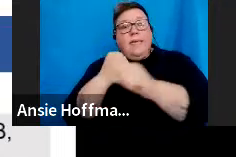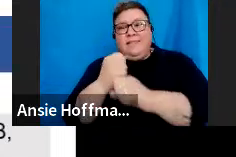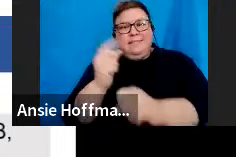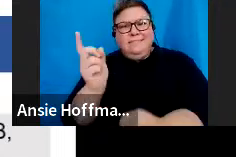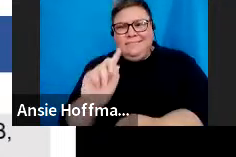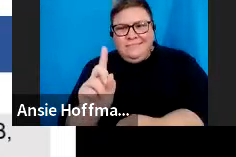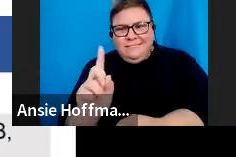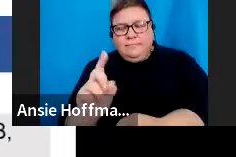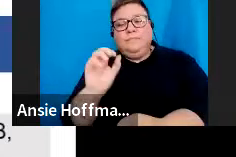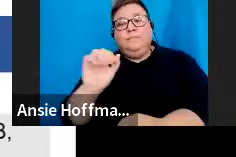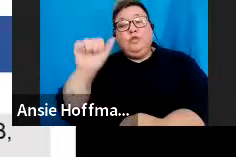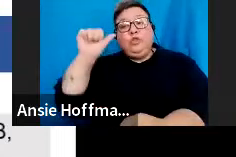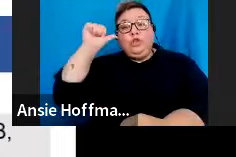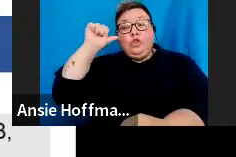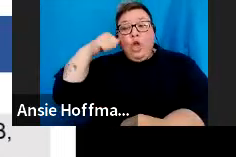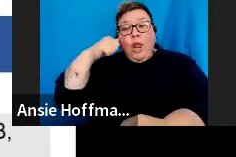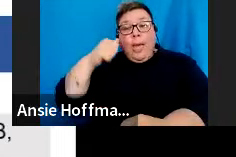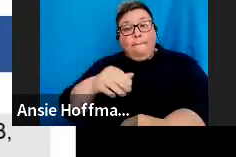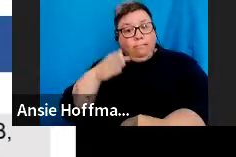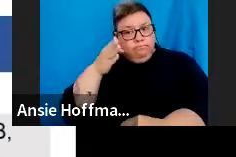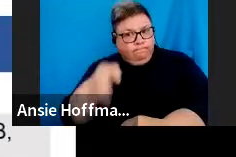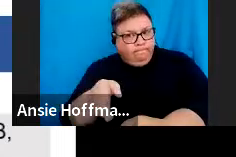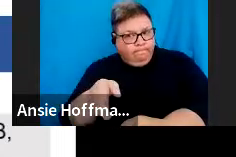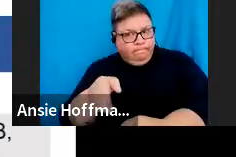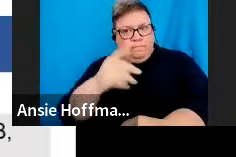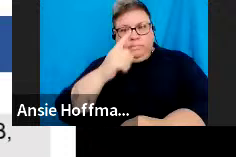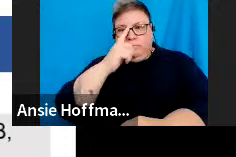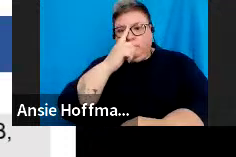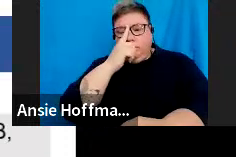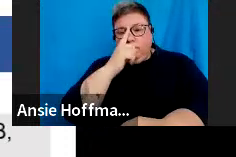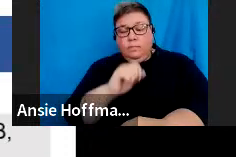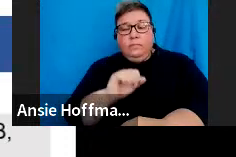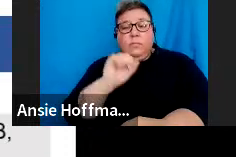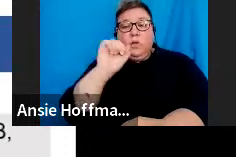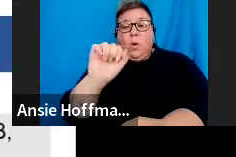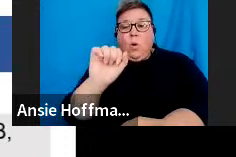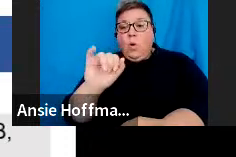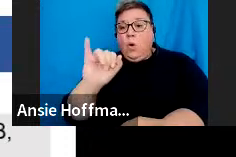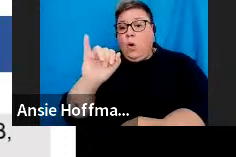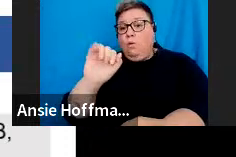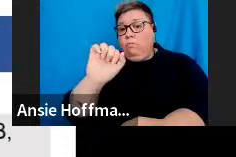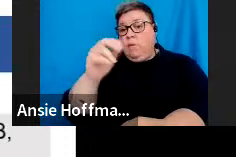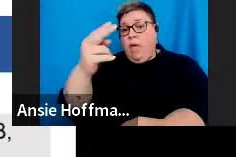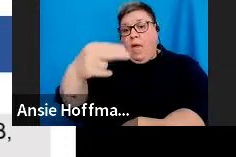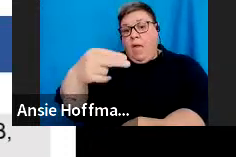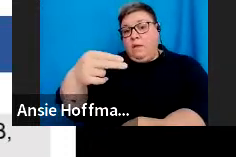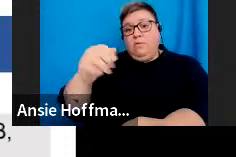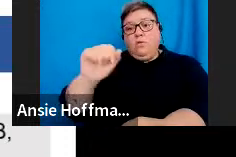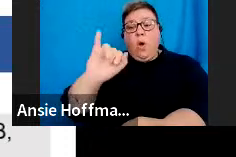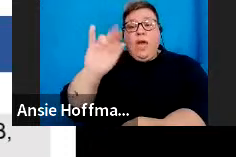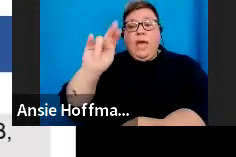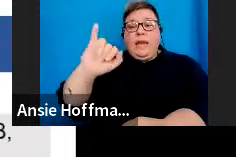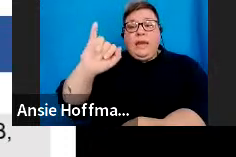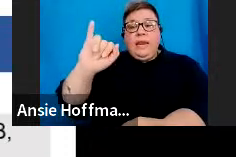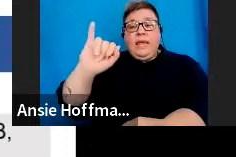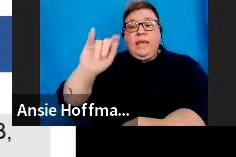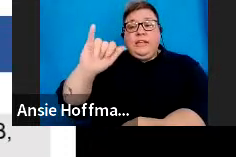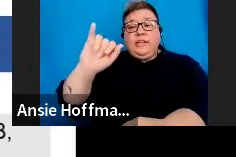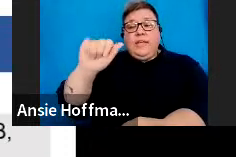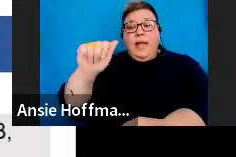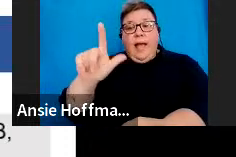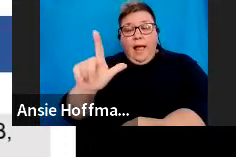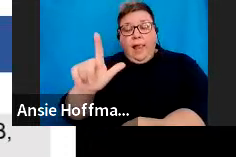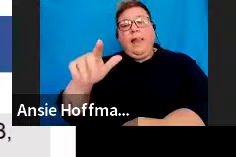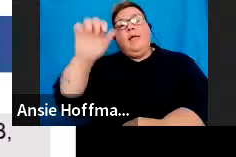surname, the taxpayer's name, the initials of the taxpayer, the date of birth, which is then your